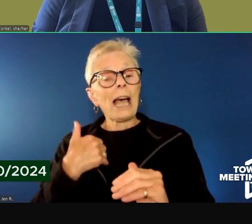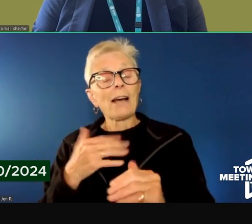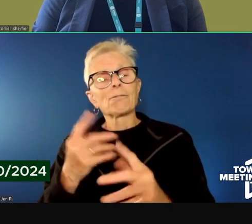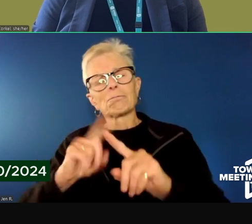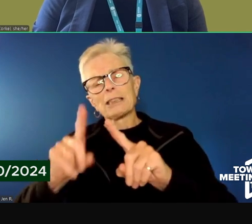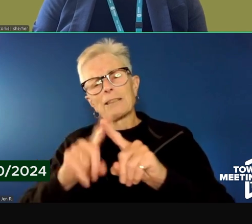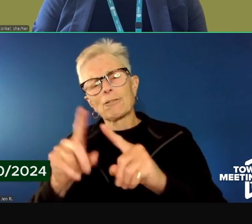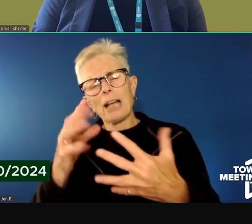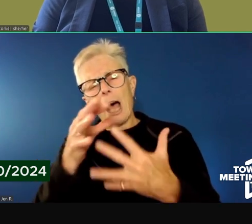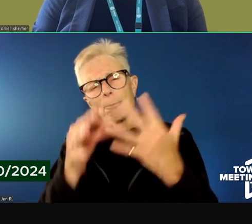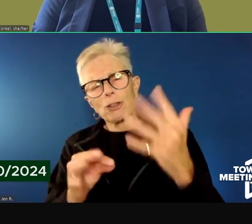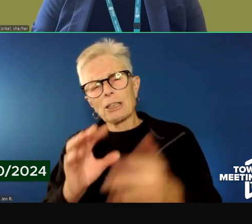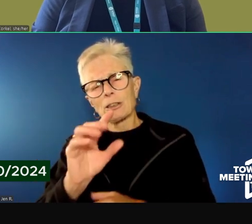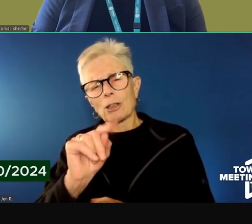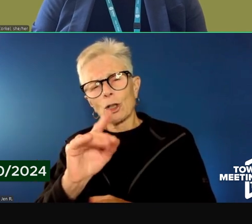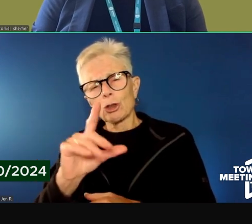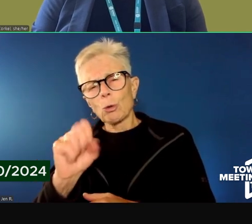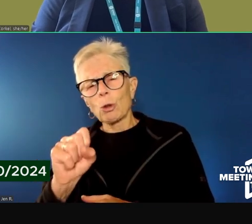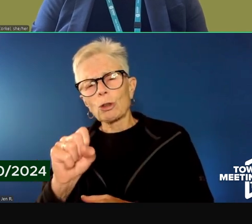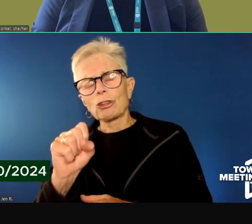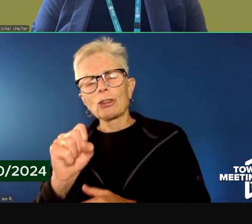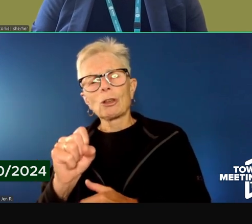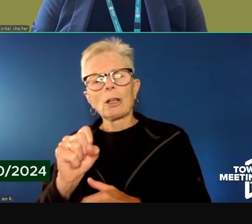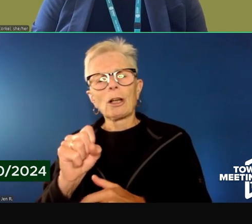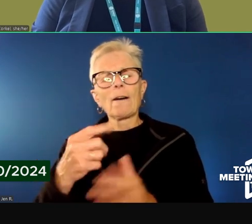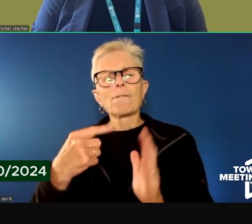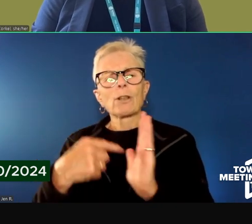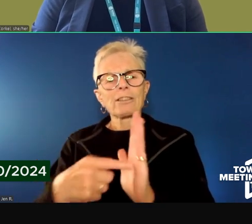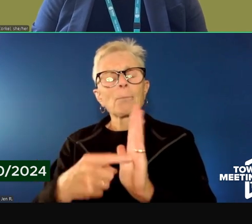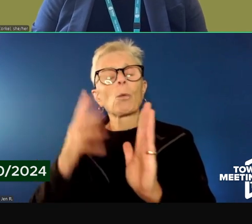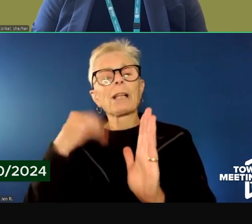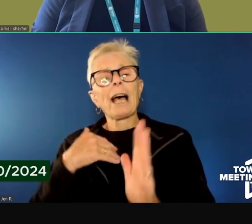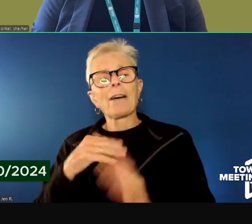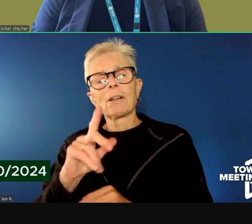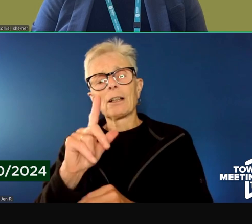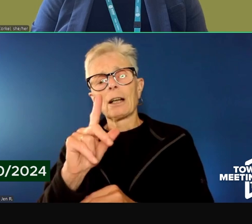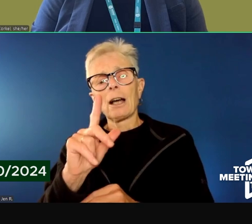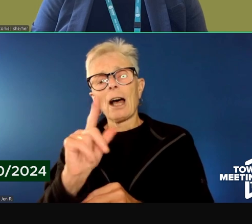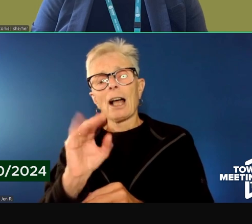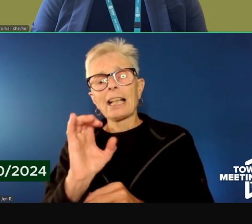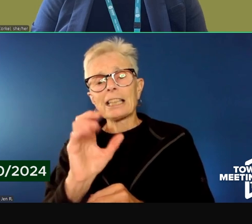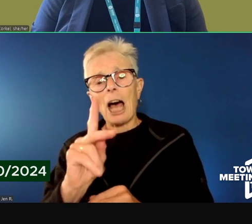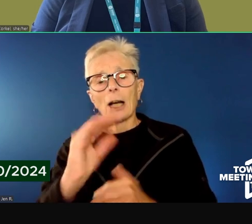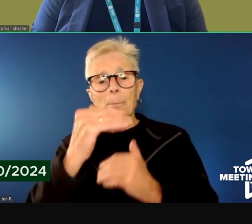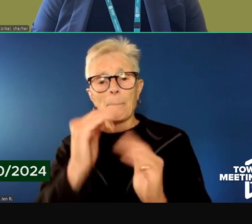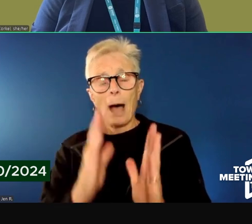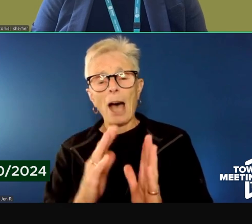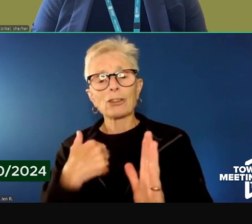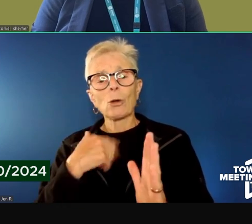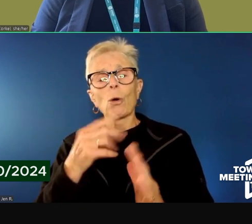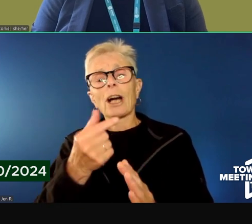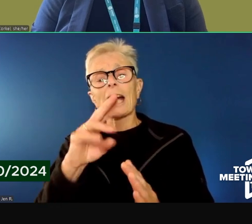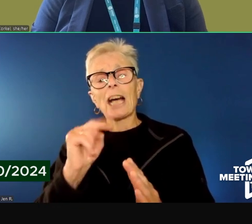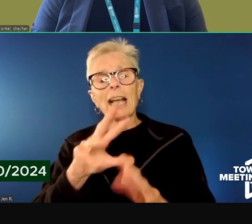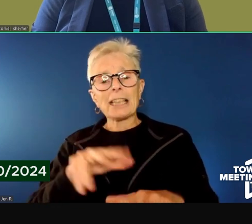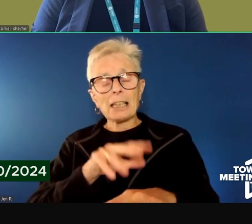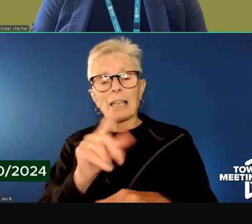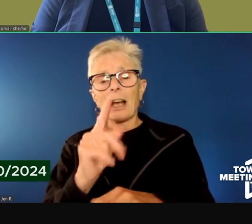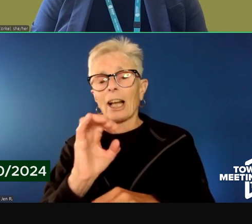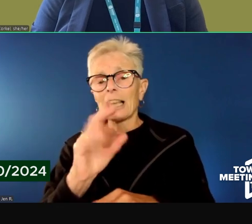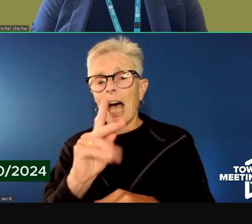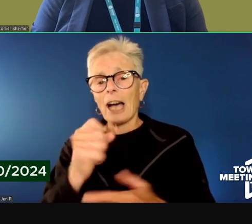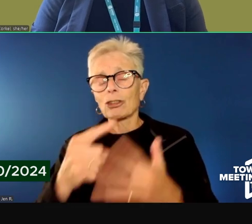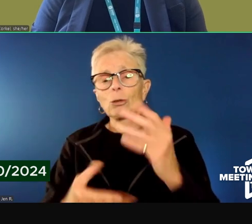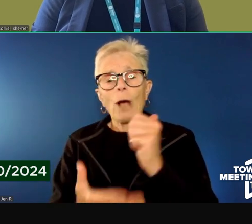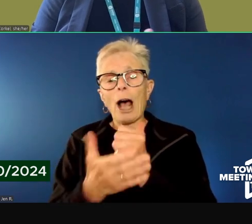with suicide care, including lock boxes and gun locks and different safety planning or coping skills